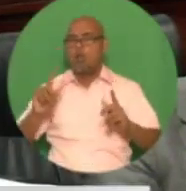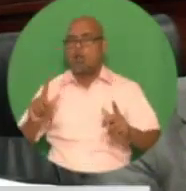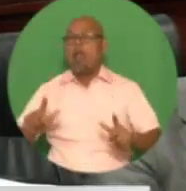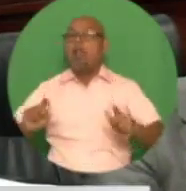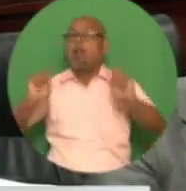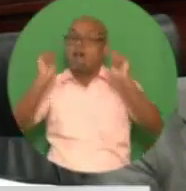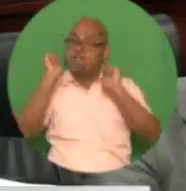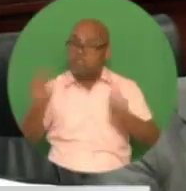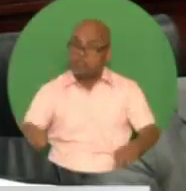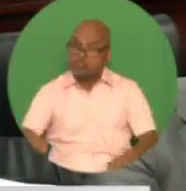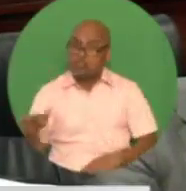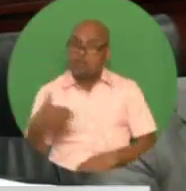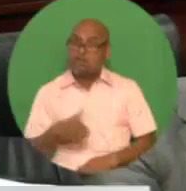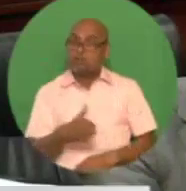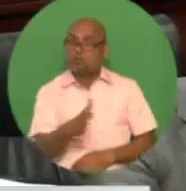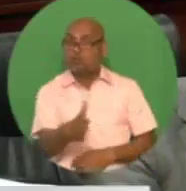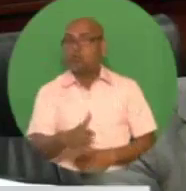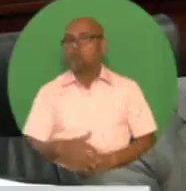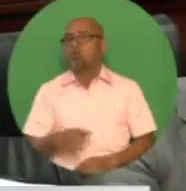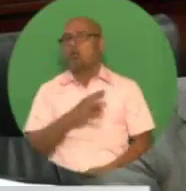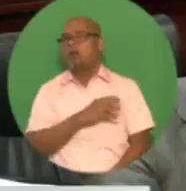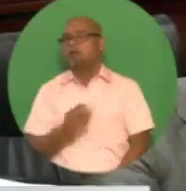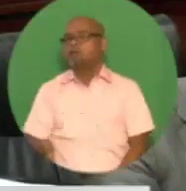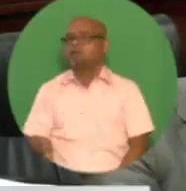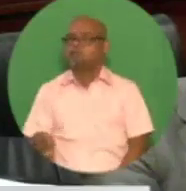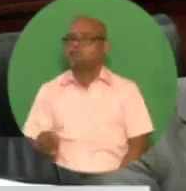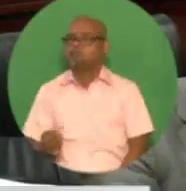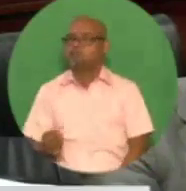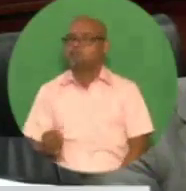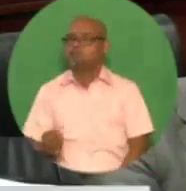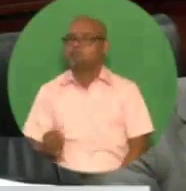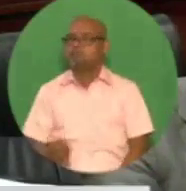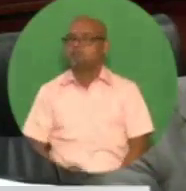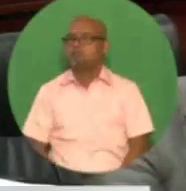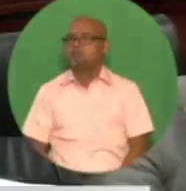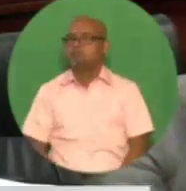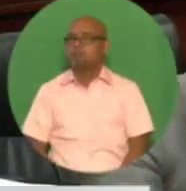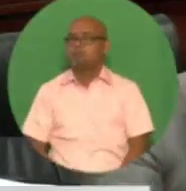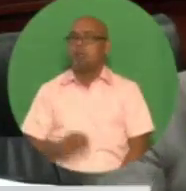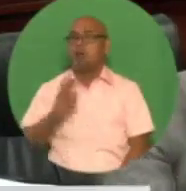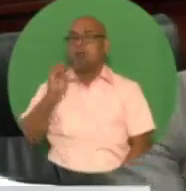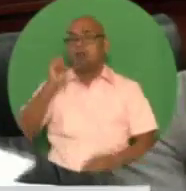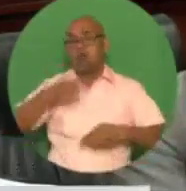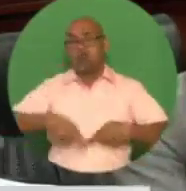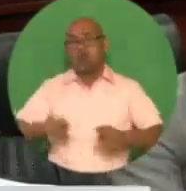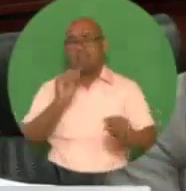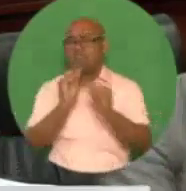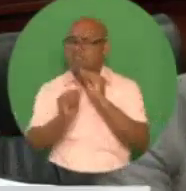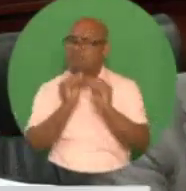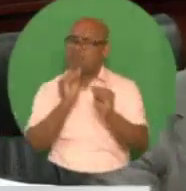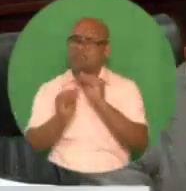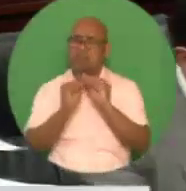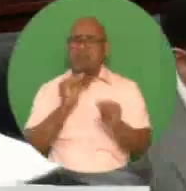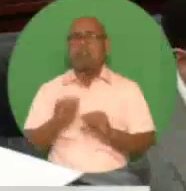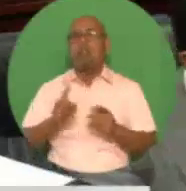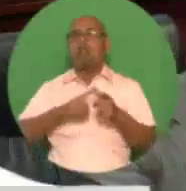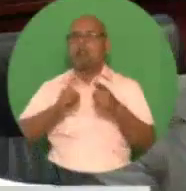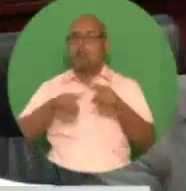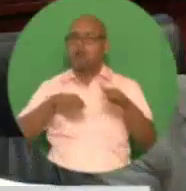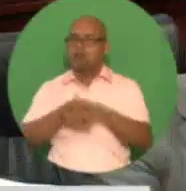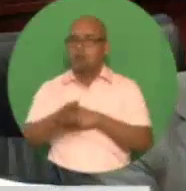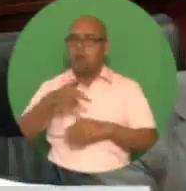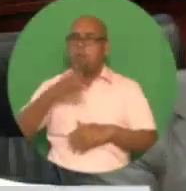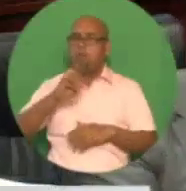berthing and landing facilities. The rehabilitation of the Moruga main road will provide access to the fishing port and processing